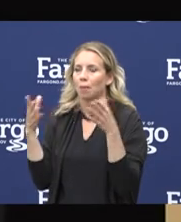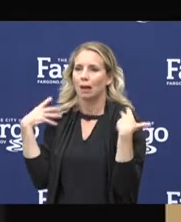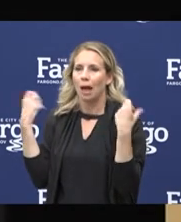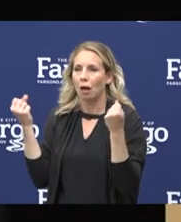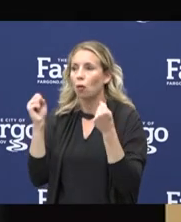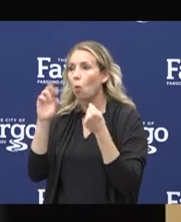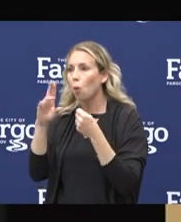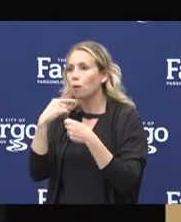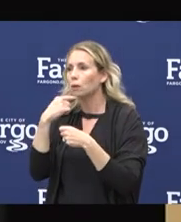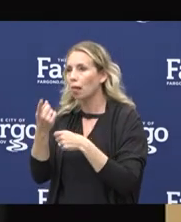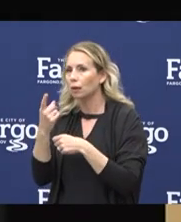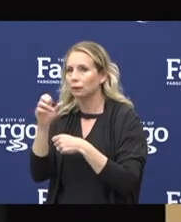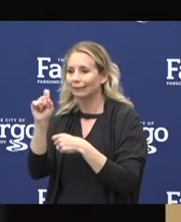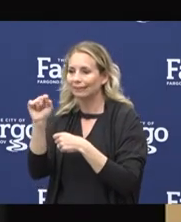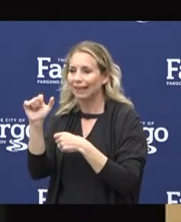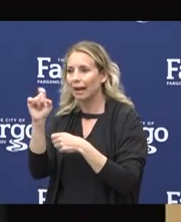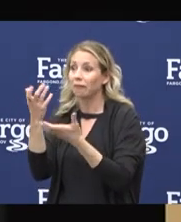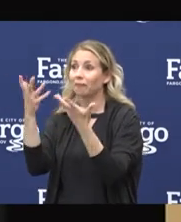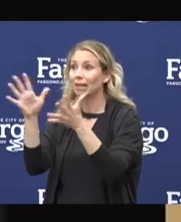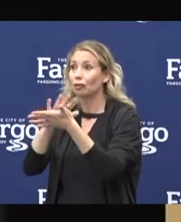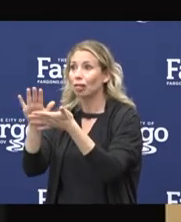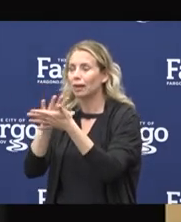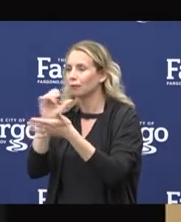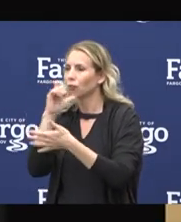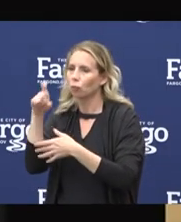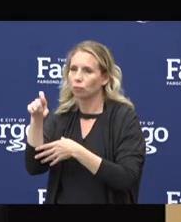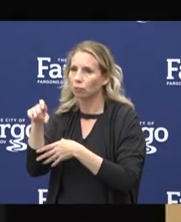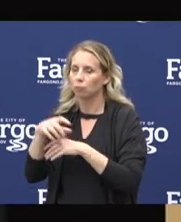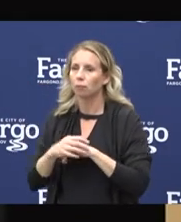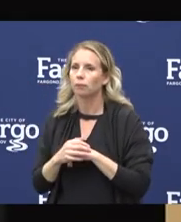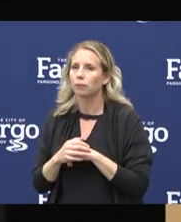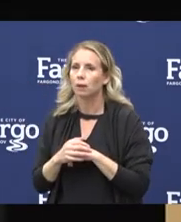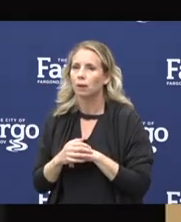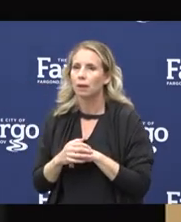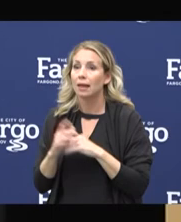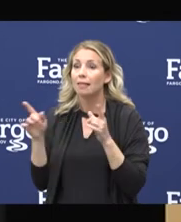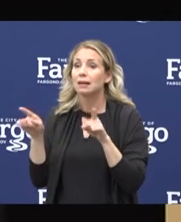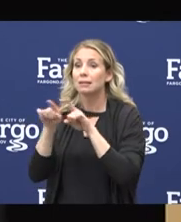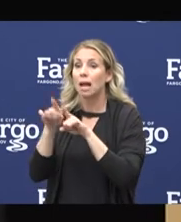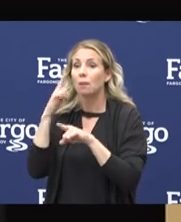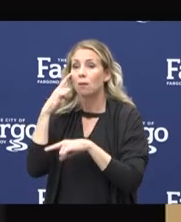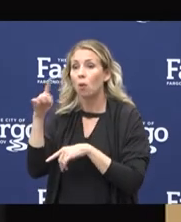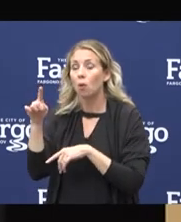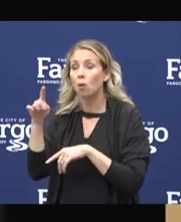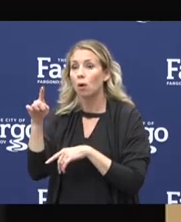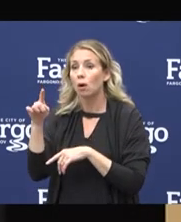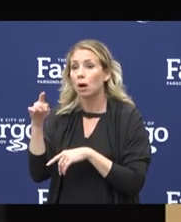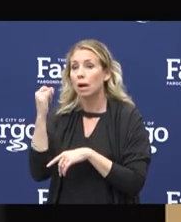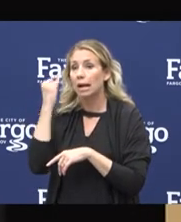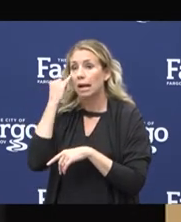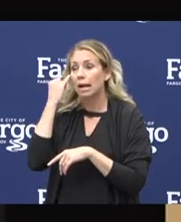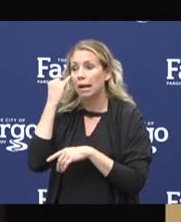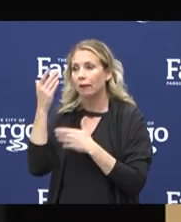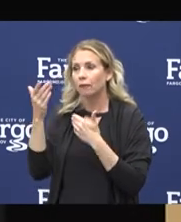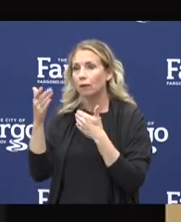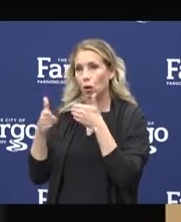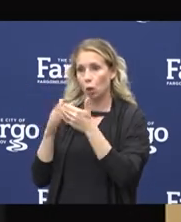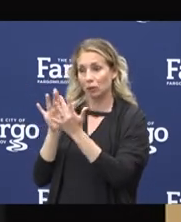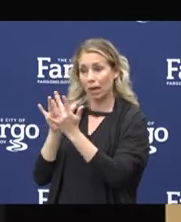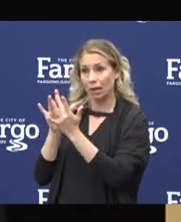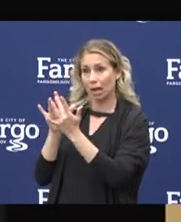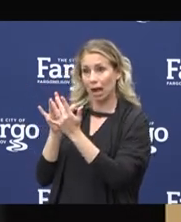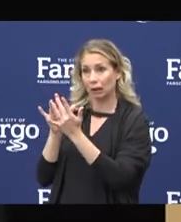regards to completing that cleaning. And in the same for the, if there's a close contact